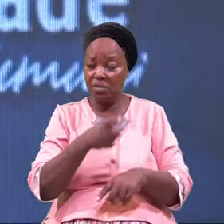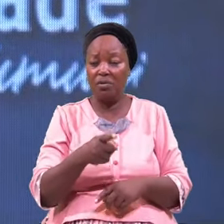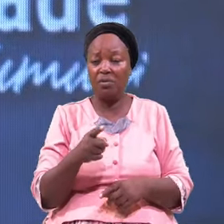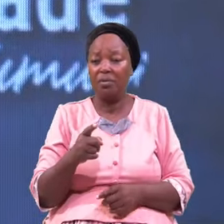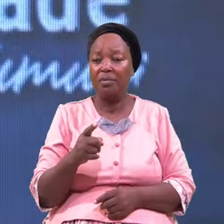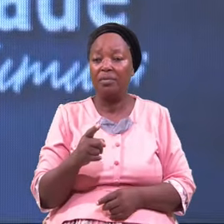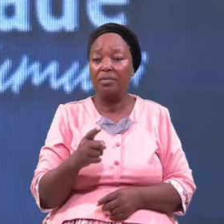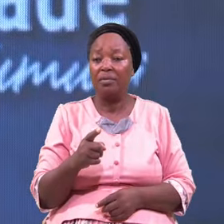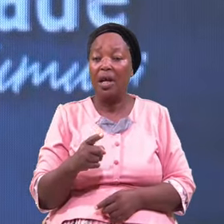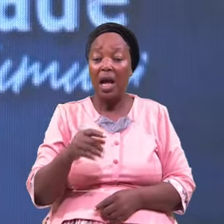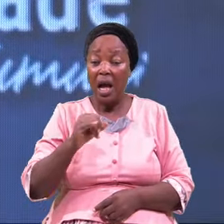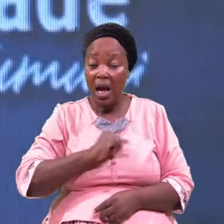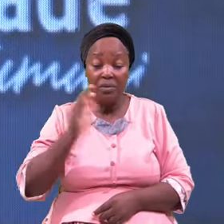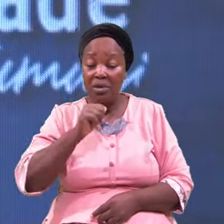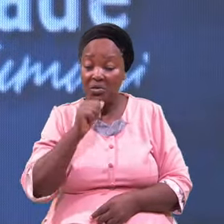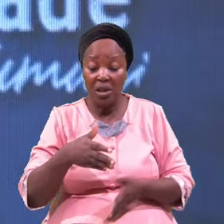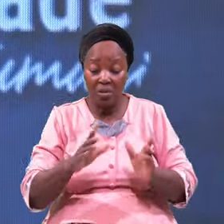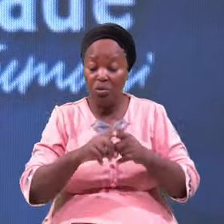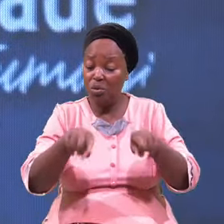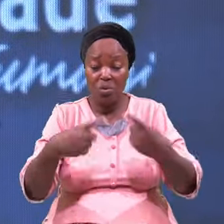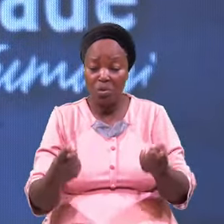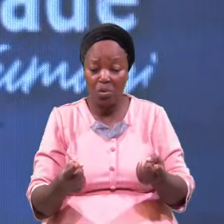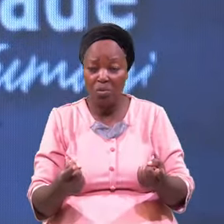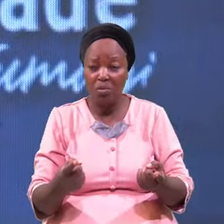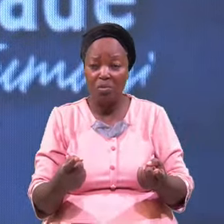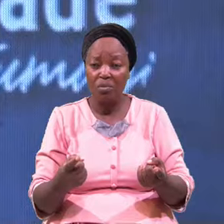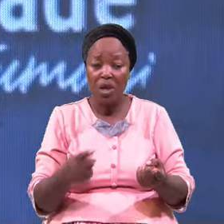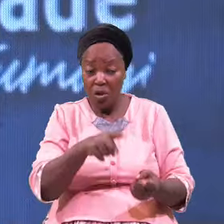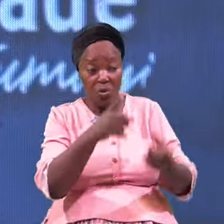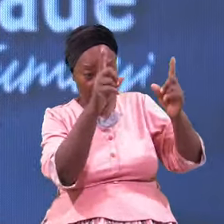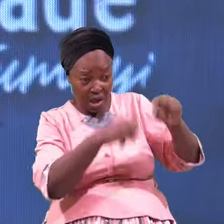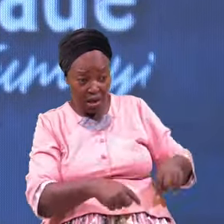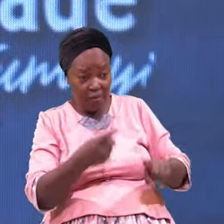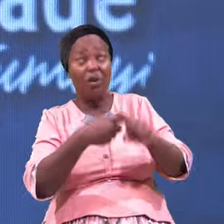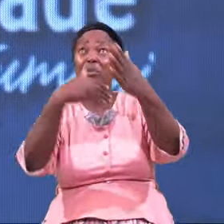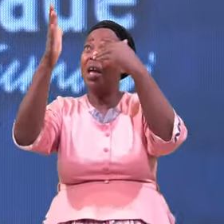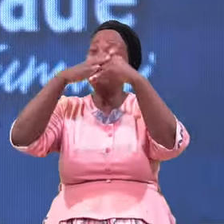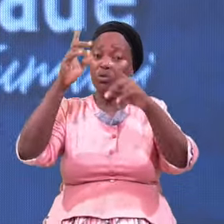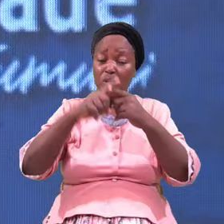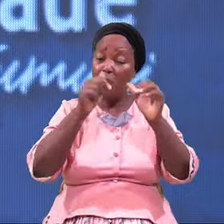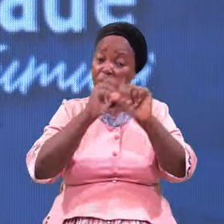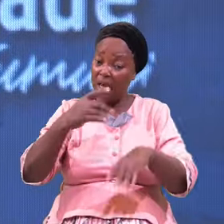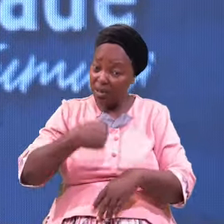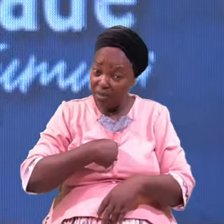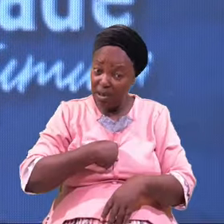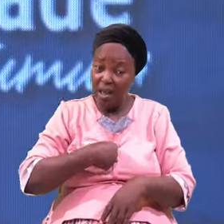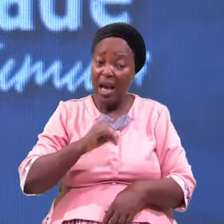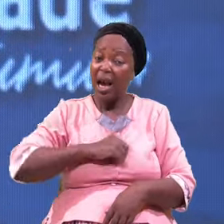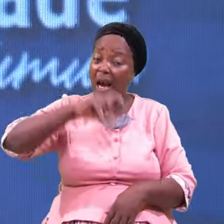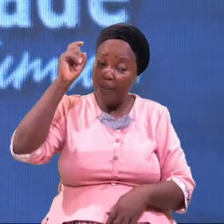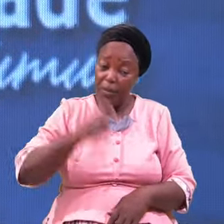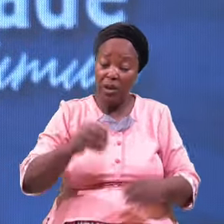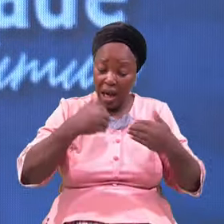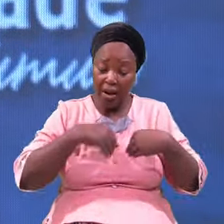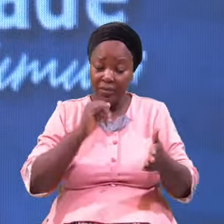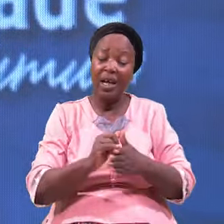I Will Not Let You Go You Came From Heaven To Bless Me I Must Have The